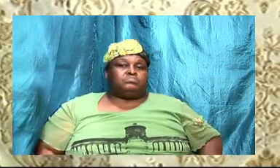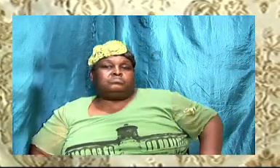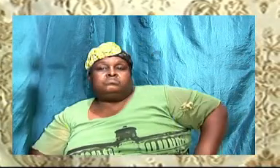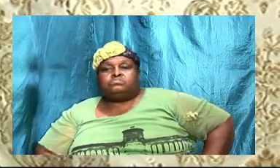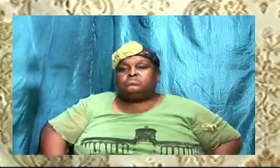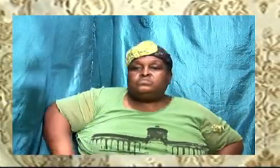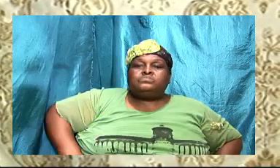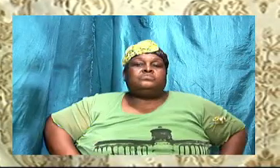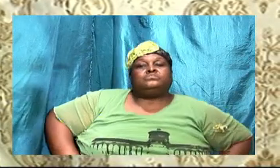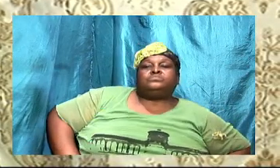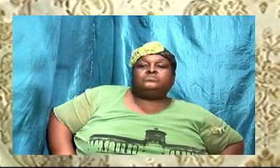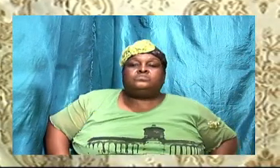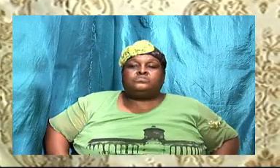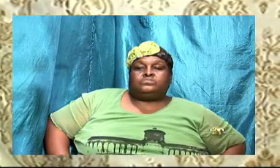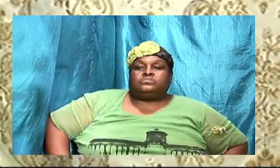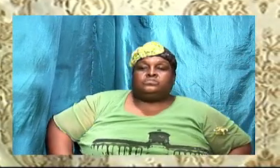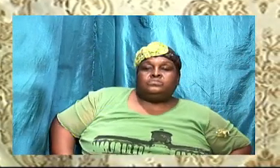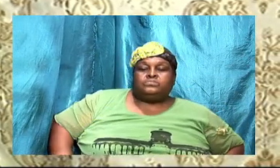to our spouse.